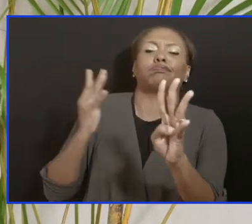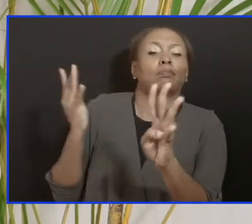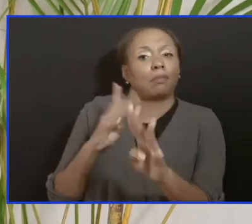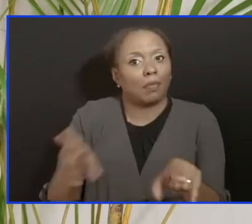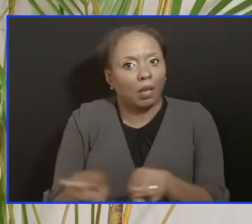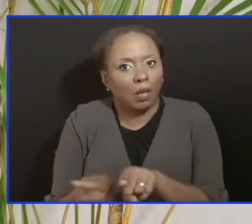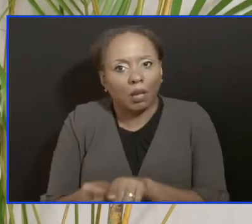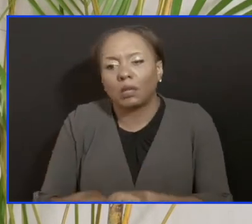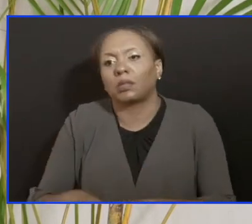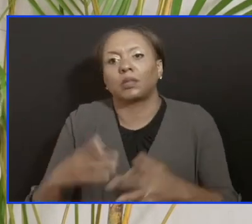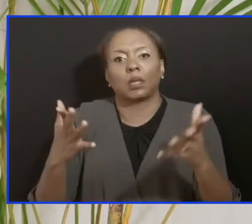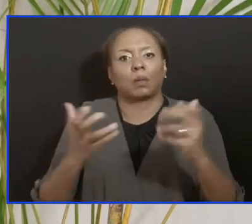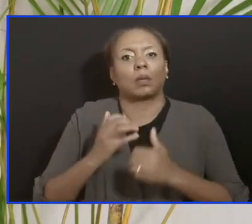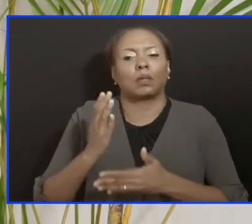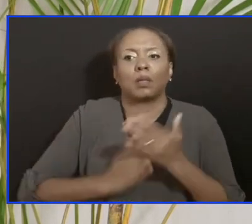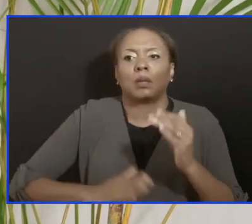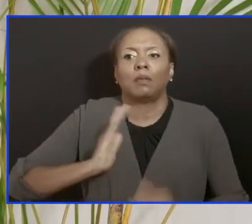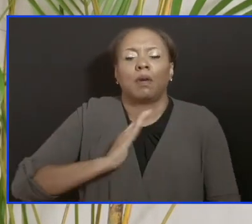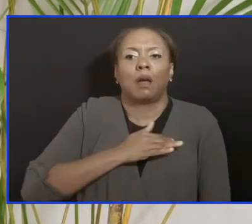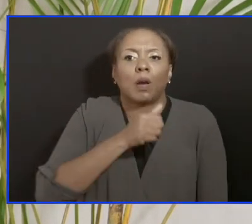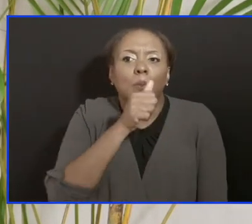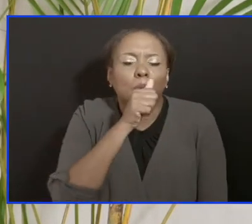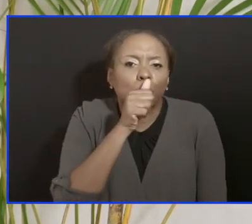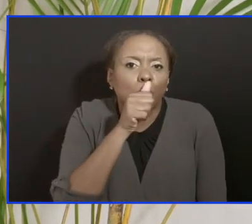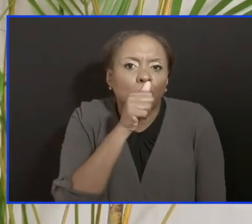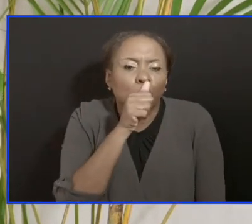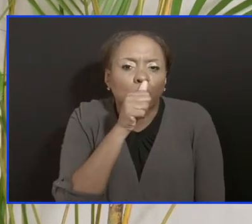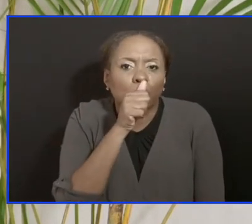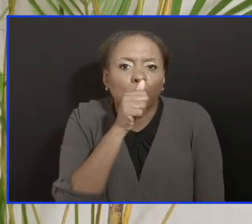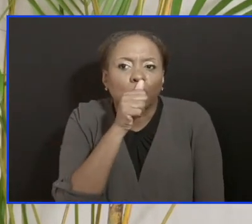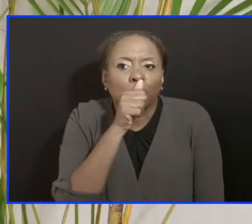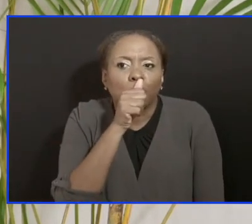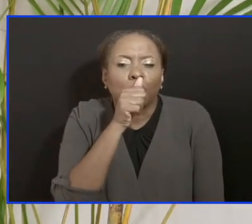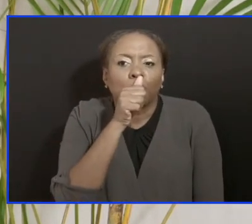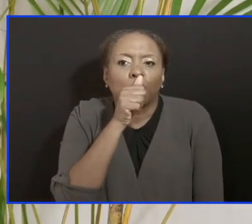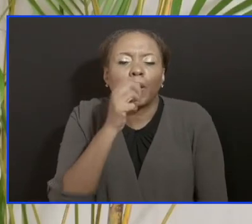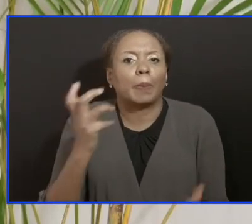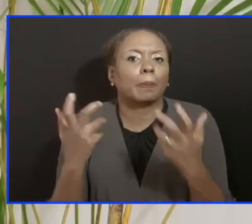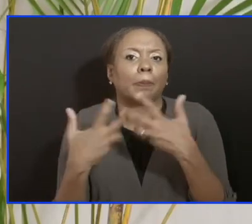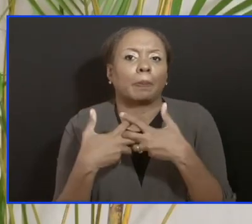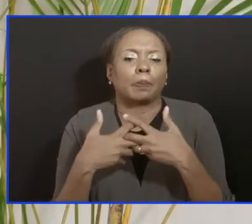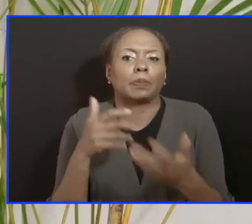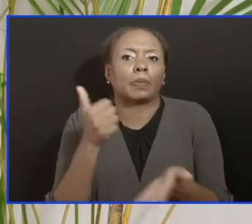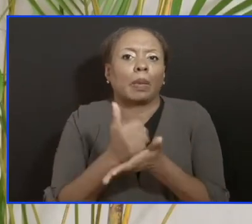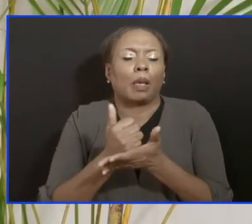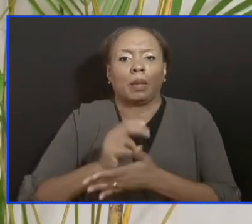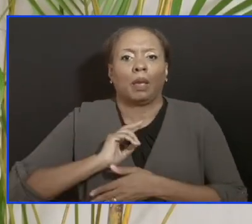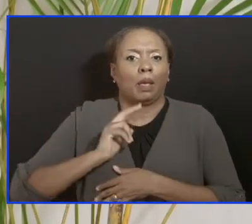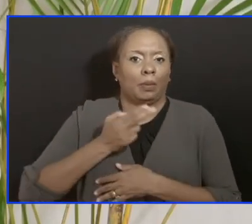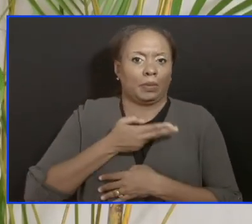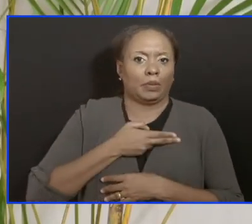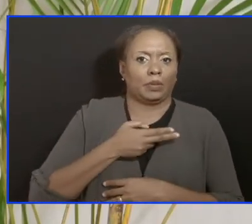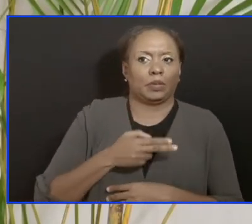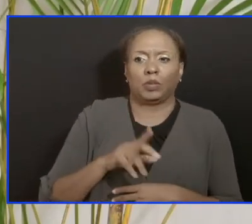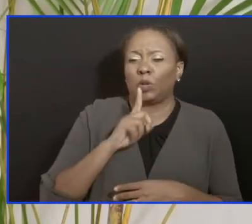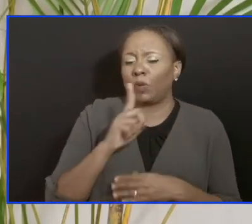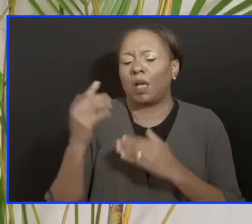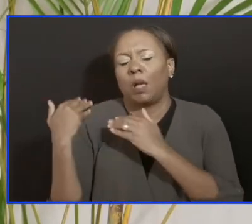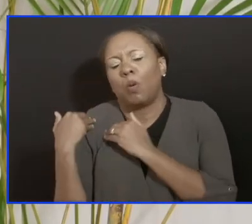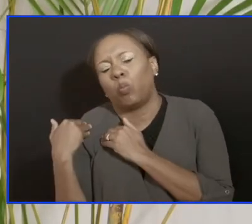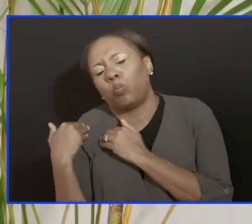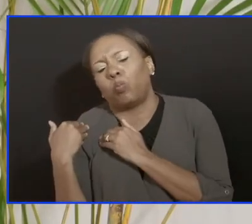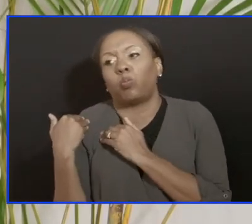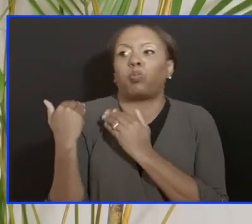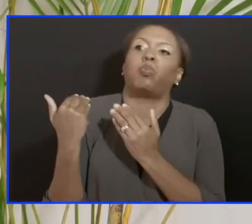to assist with testing, to reduce the numbers, reduce the waiting time, and also to take some of the burden off